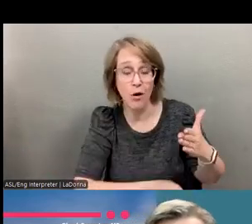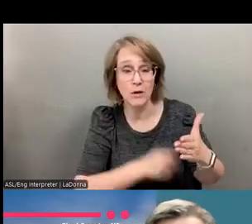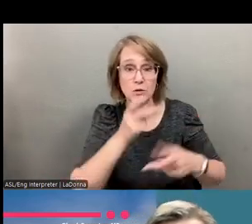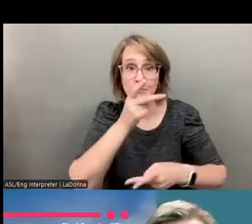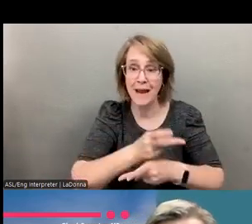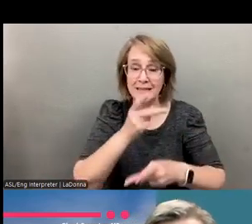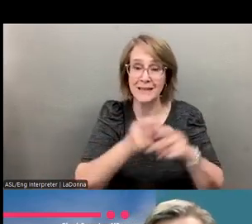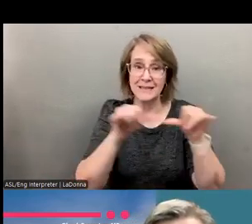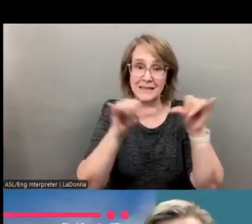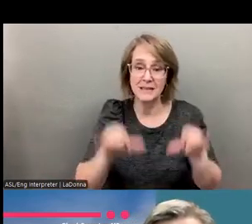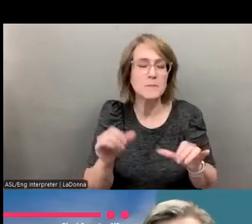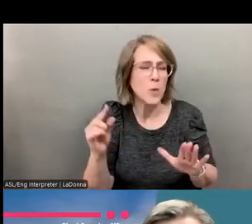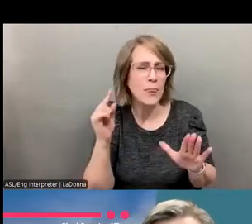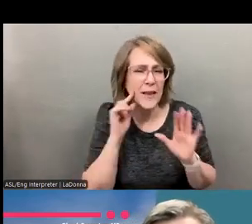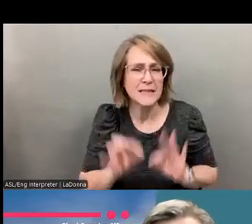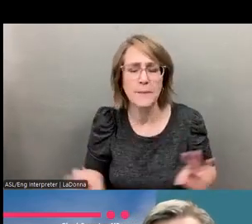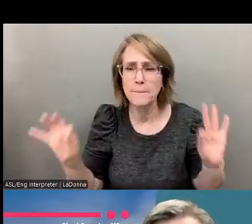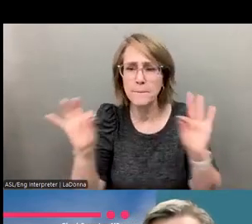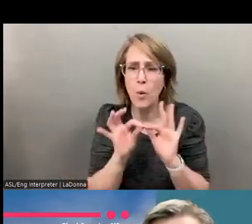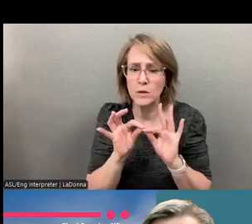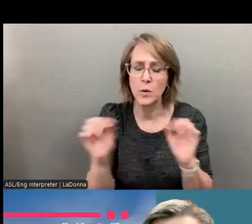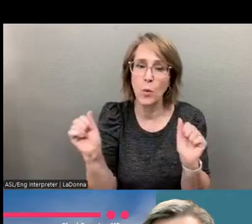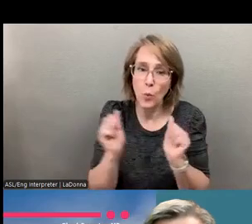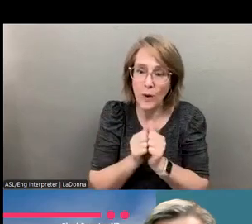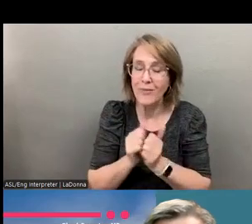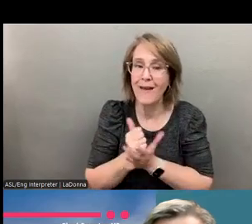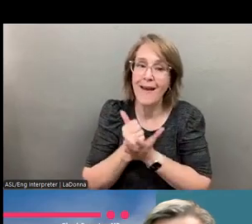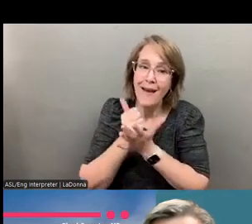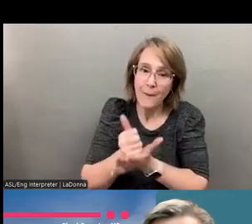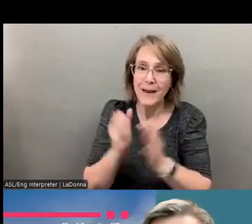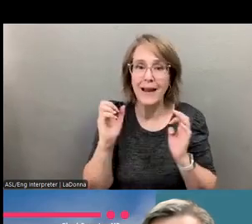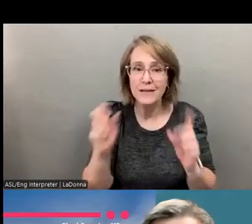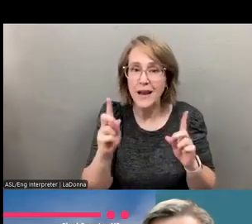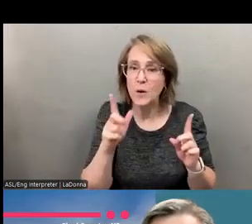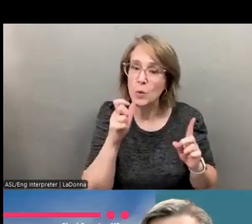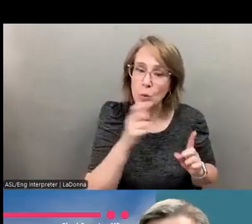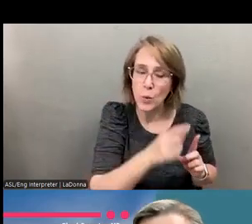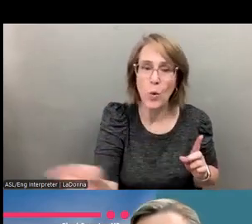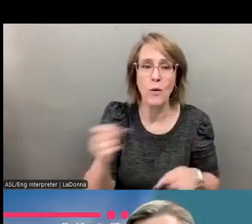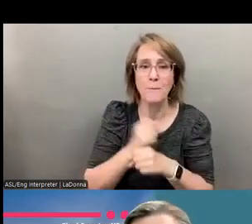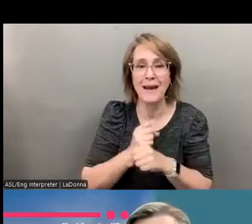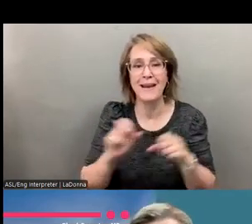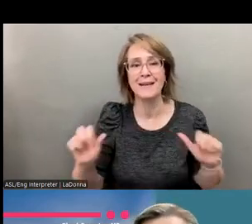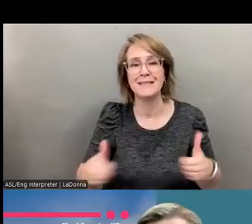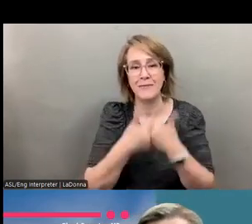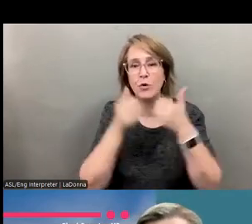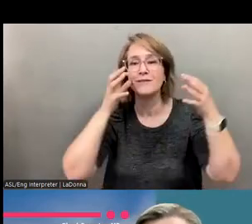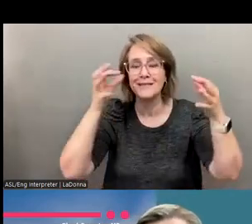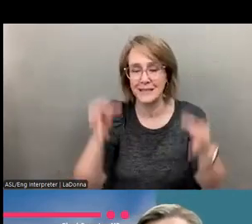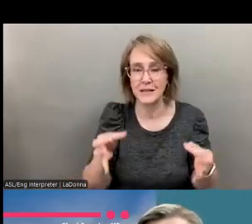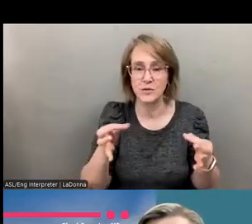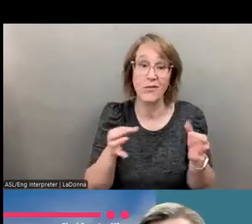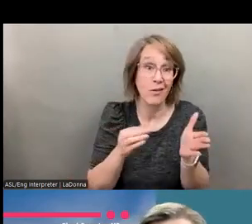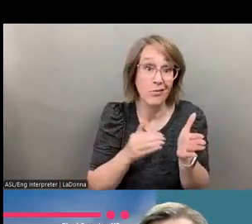these systems. And so I think that's incredibly important in terms of being able to help educate those that are having to make very difficult decisions in terms of, you